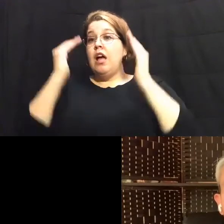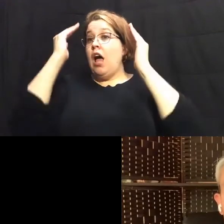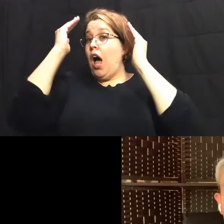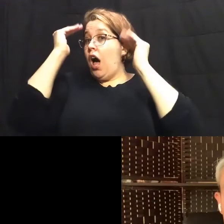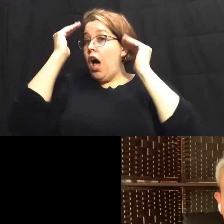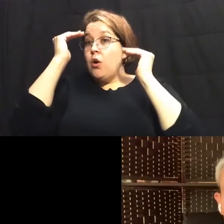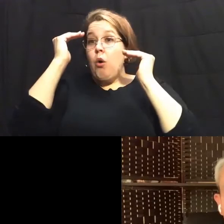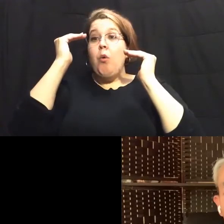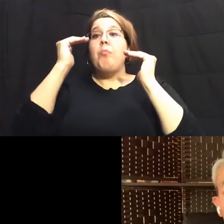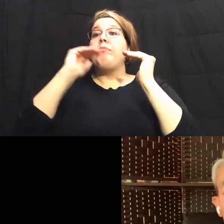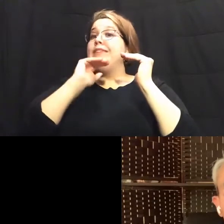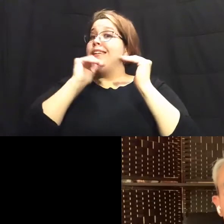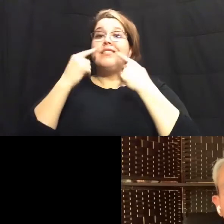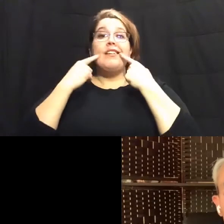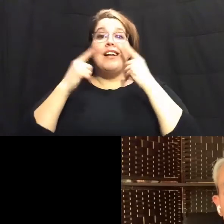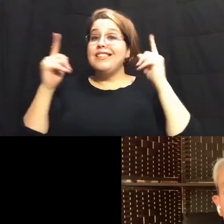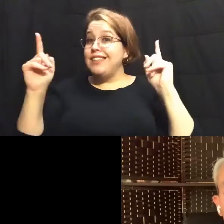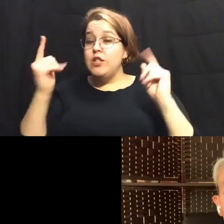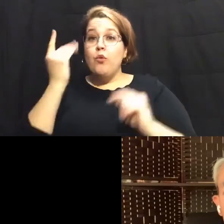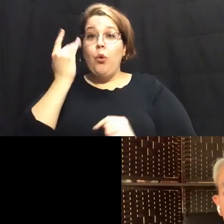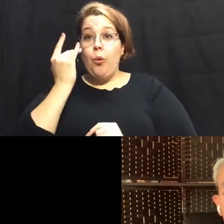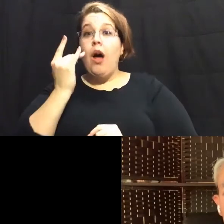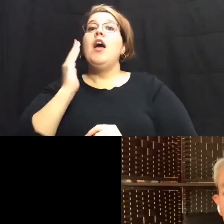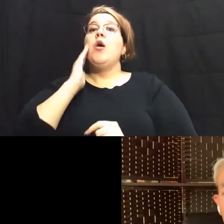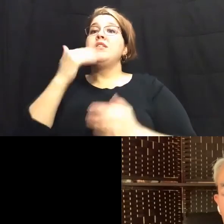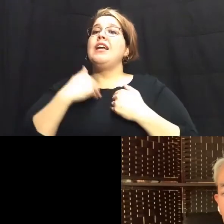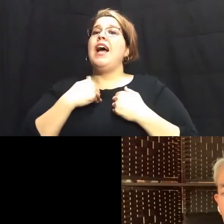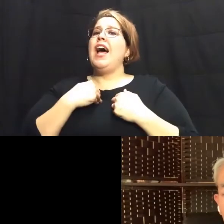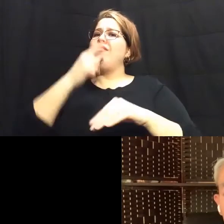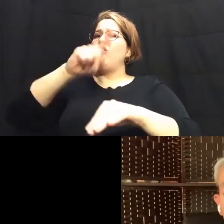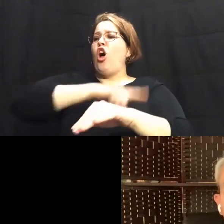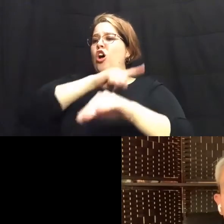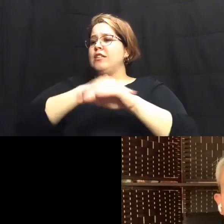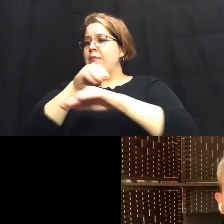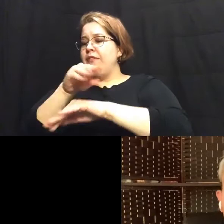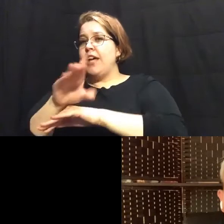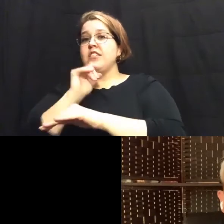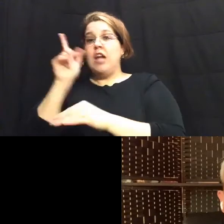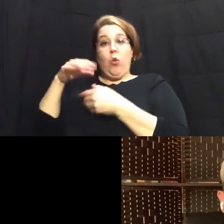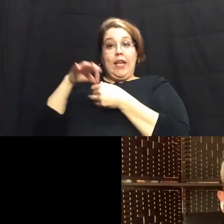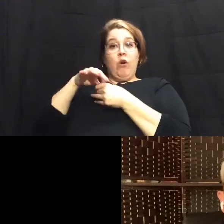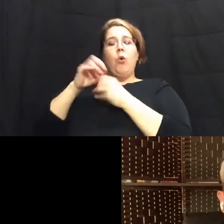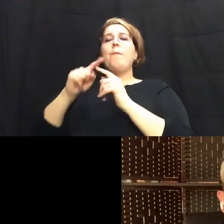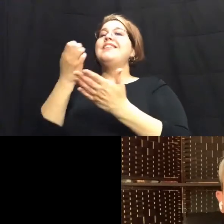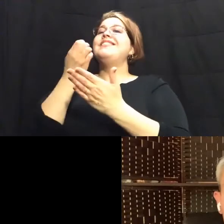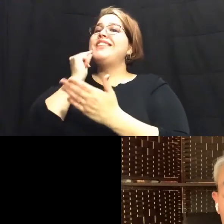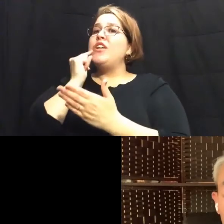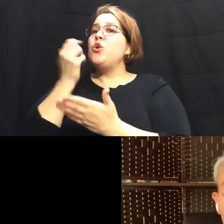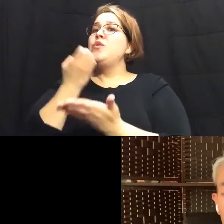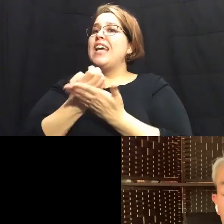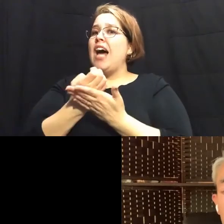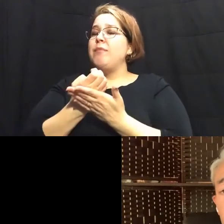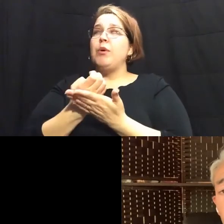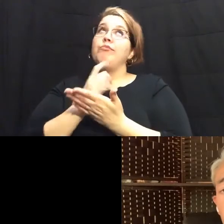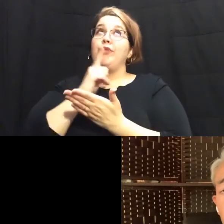is not successful because it's going to have far-reaching impacts not just on the vote but also on the economy of san antonio or the